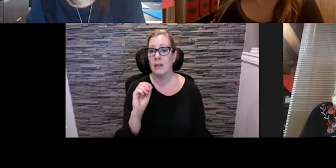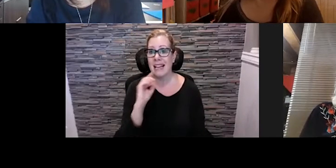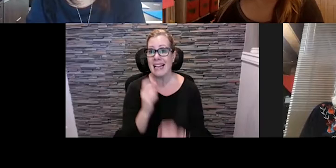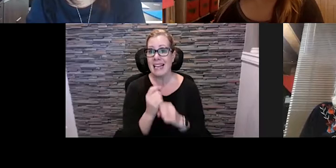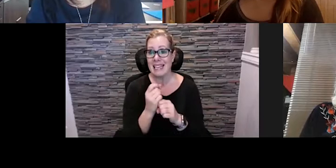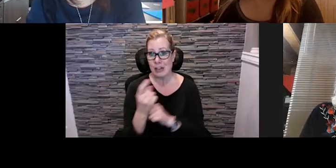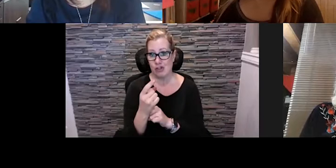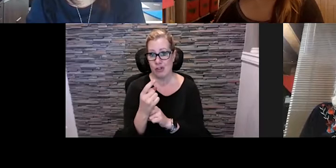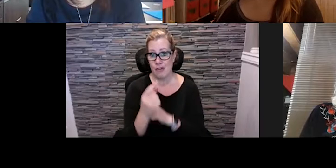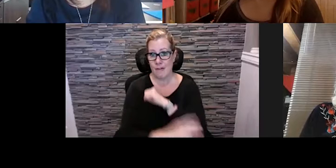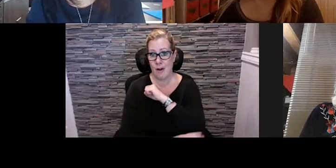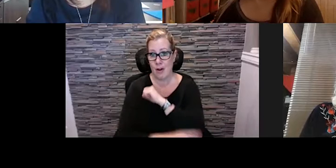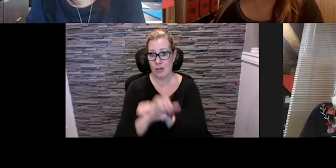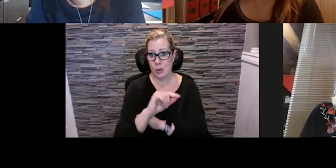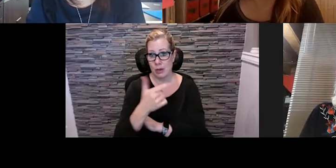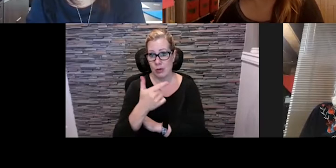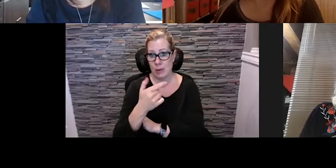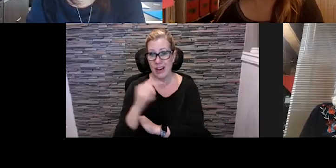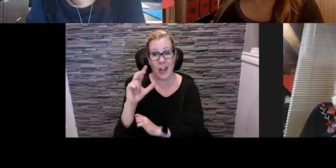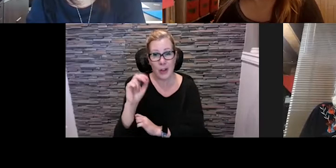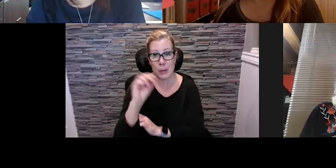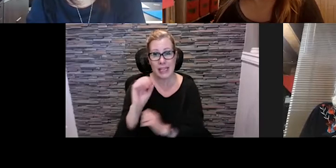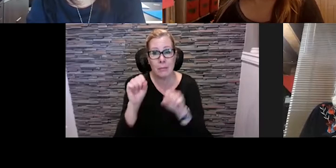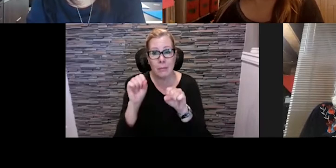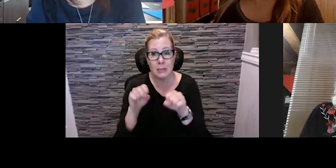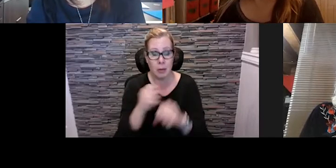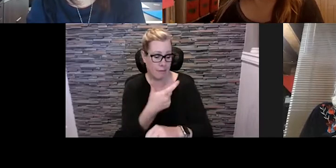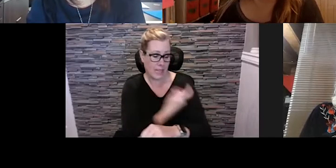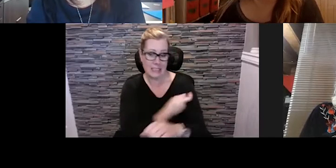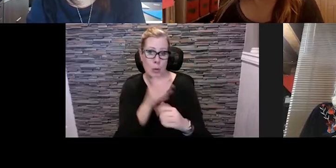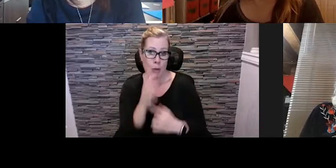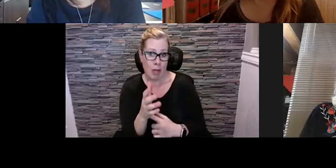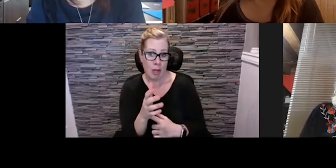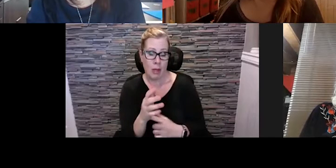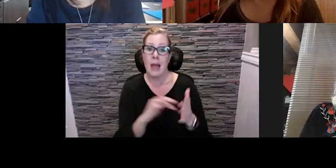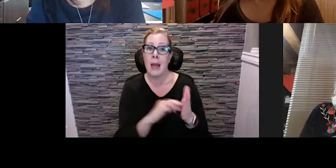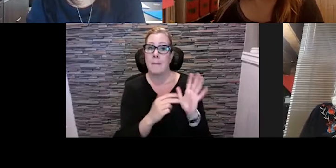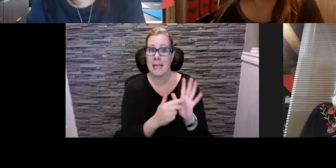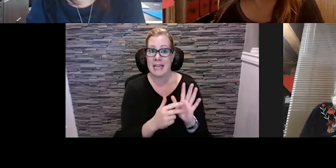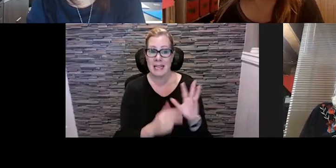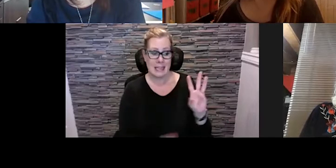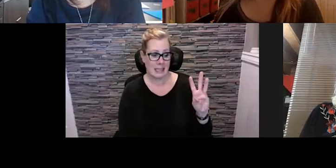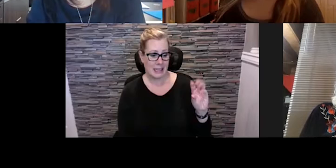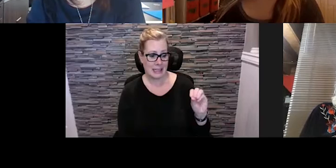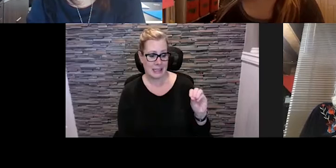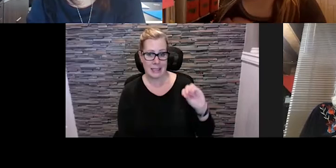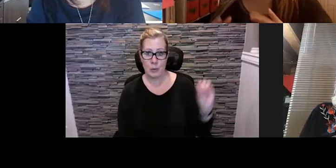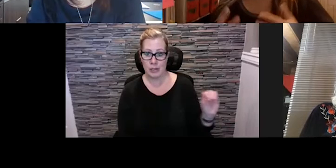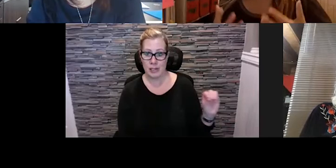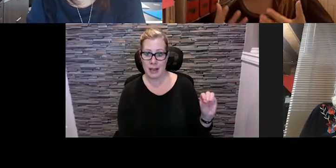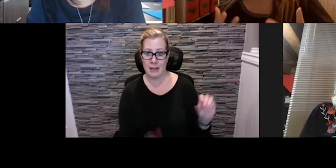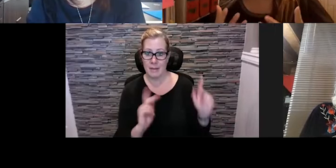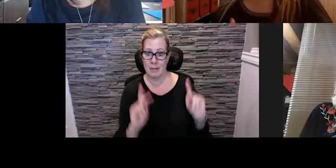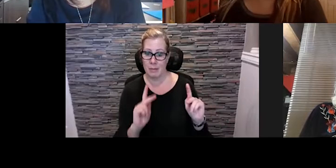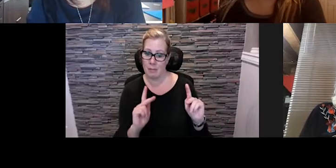And that ideally, with vaccination, you have 60% of a population vaccinated to